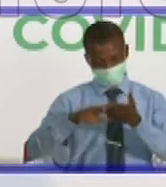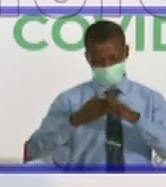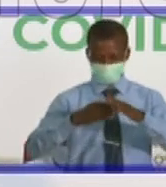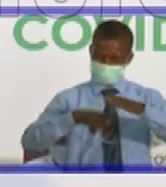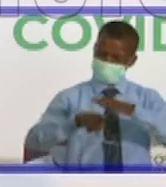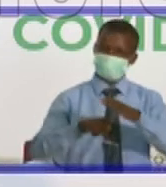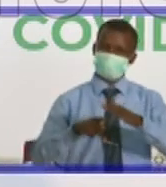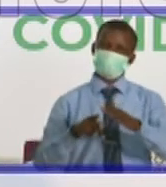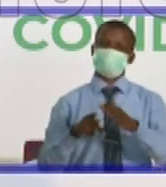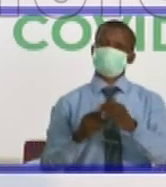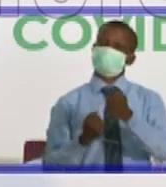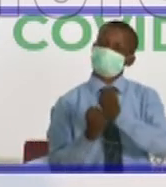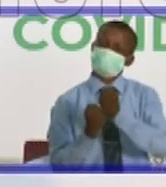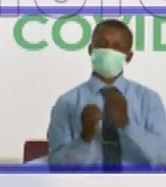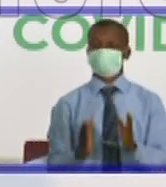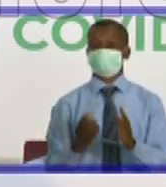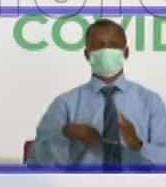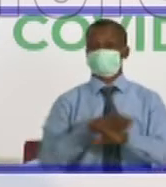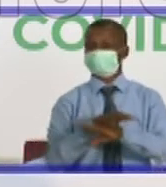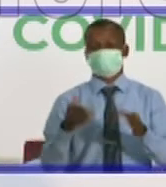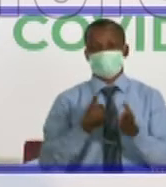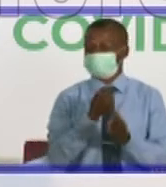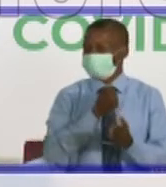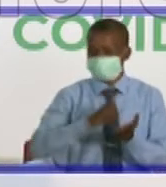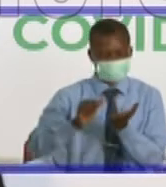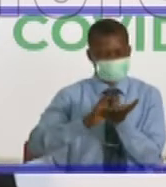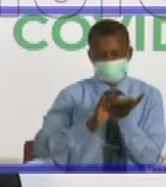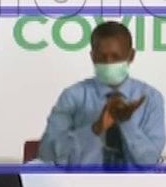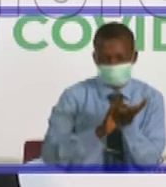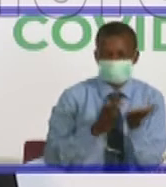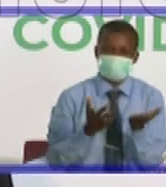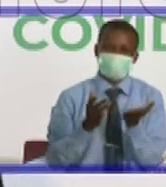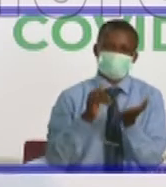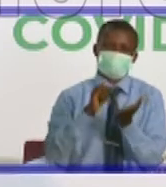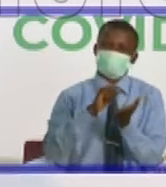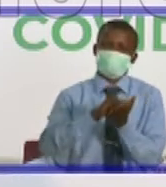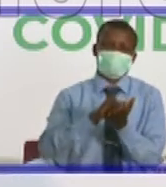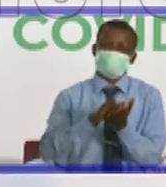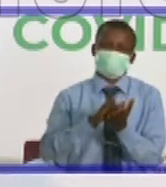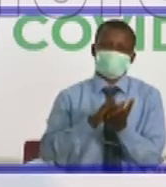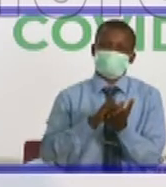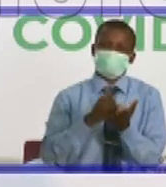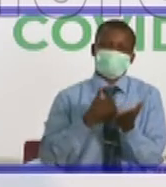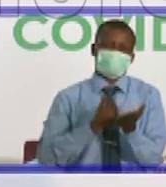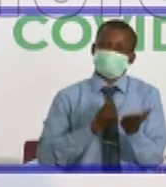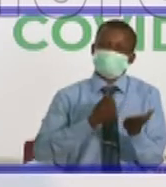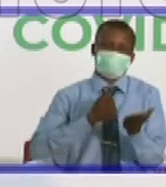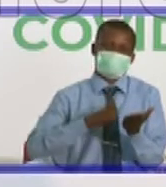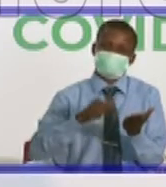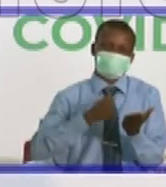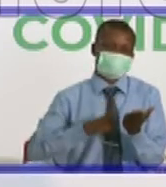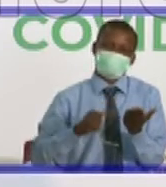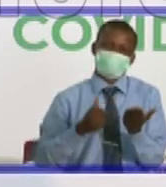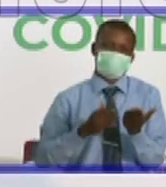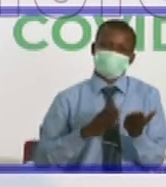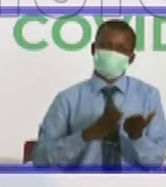We don't have any treatment so far that has any proven impact on